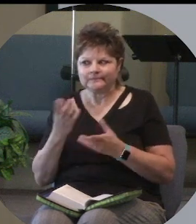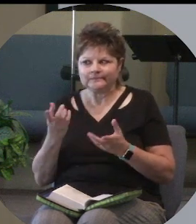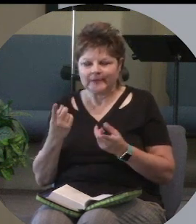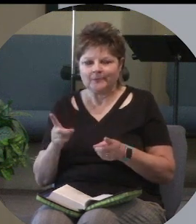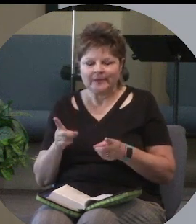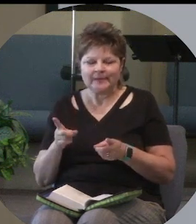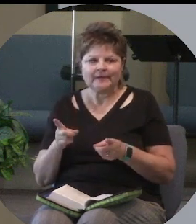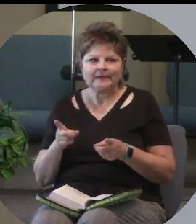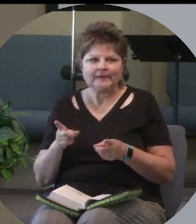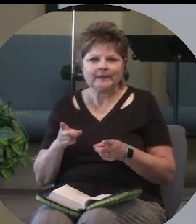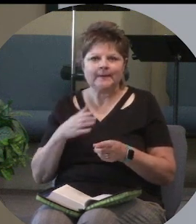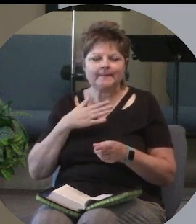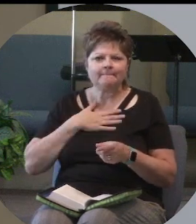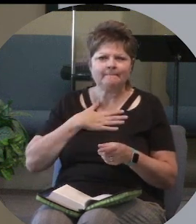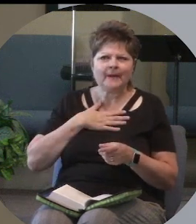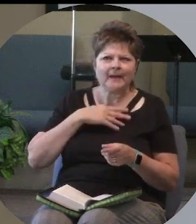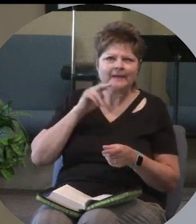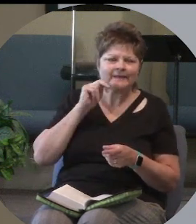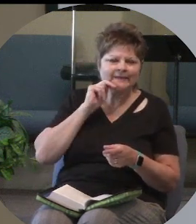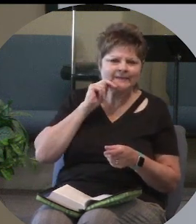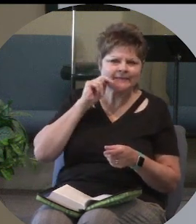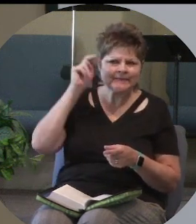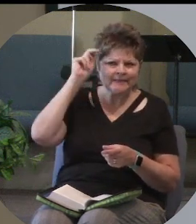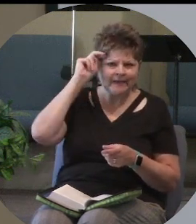When my nieces and nephews